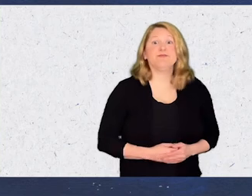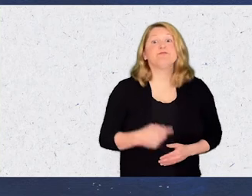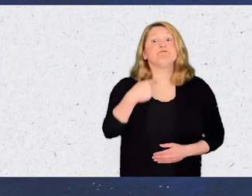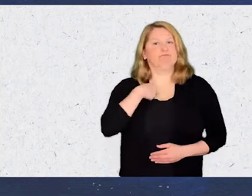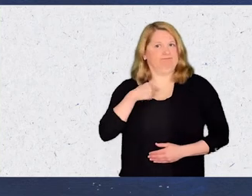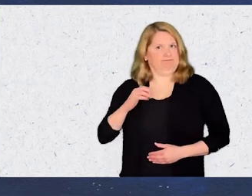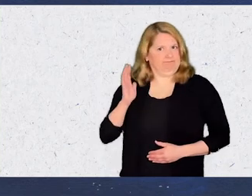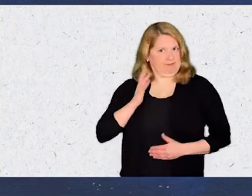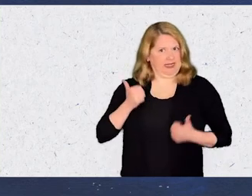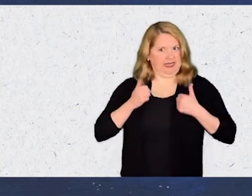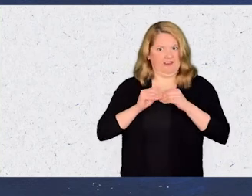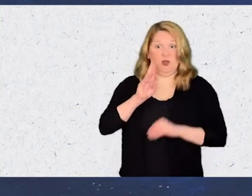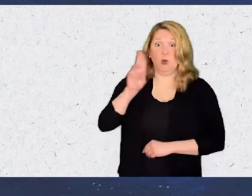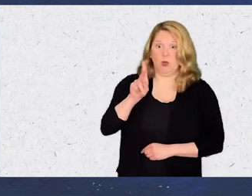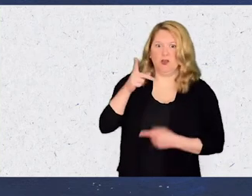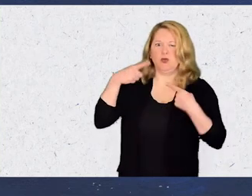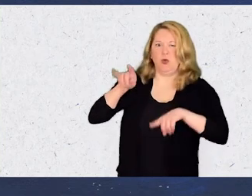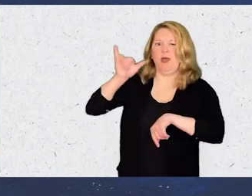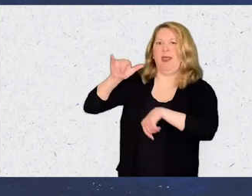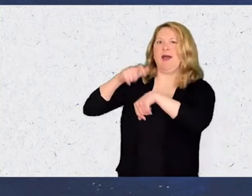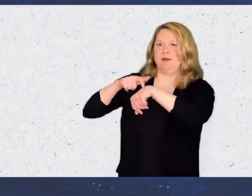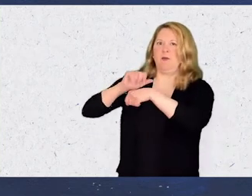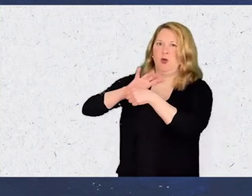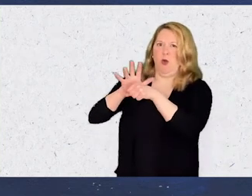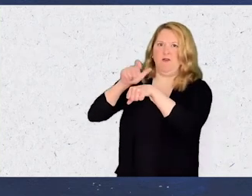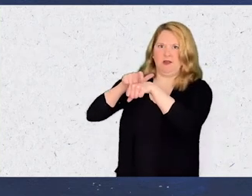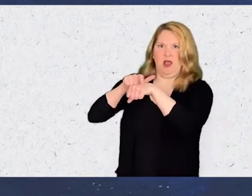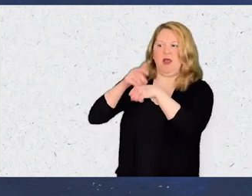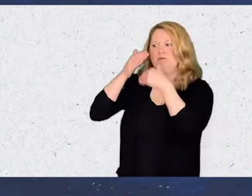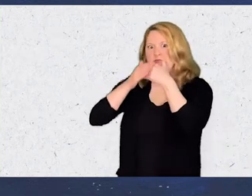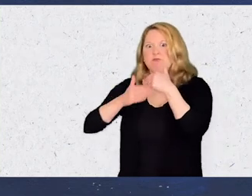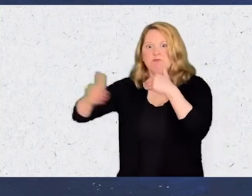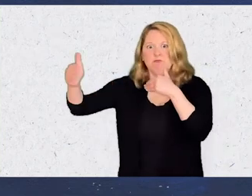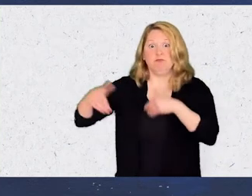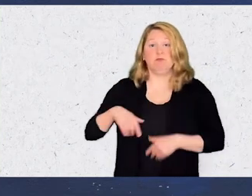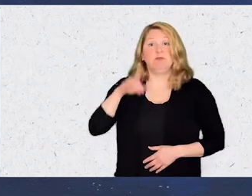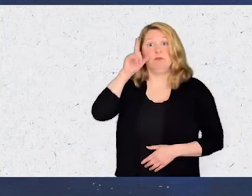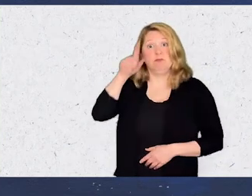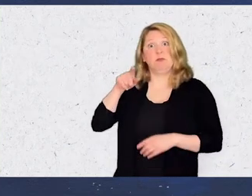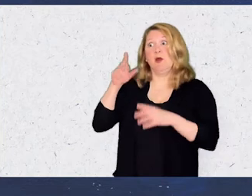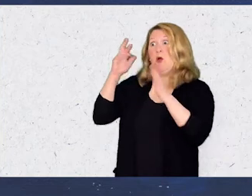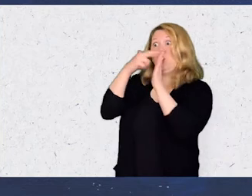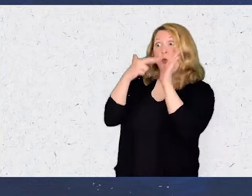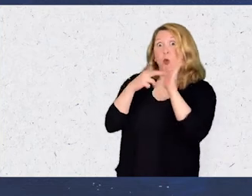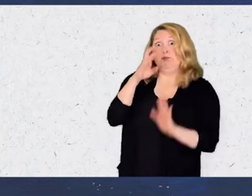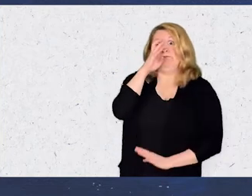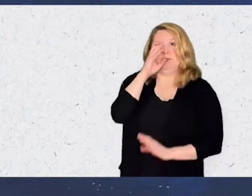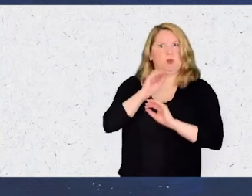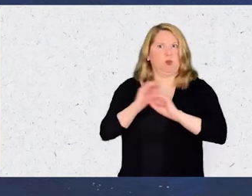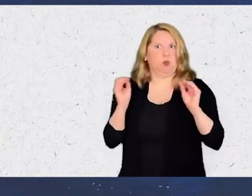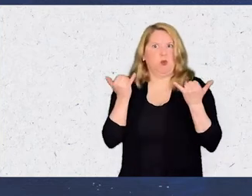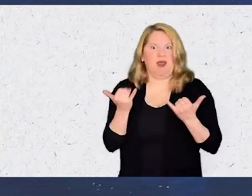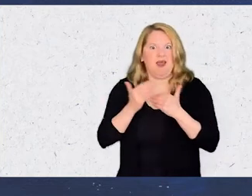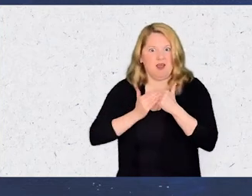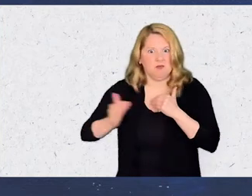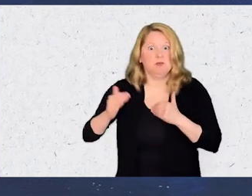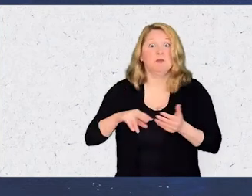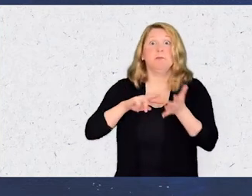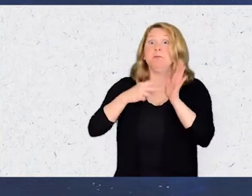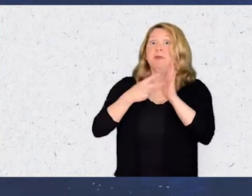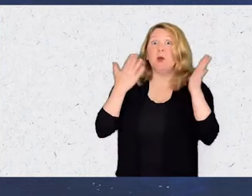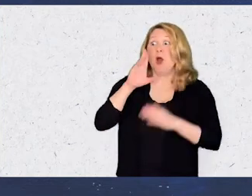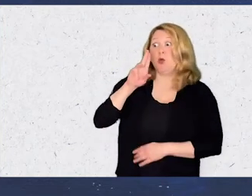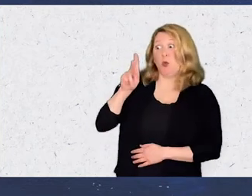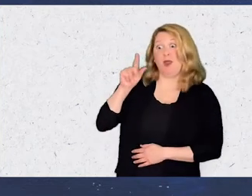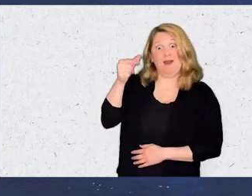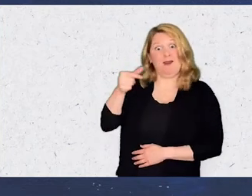I live in the UK, which is adopting a living with COVID model There are no mitigation measures anymore This essentially